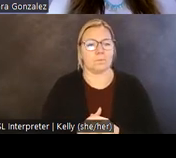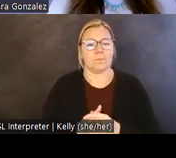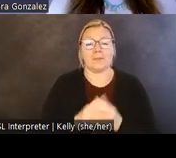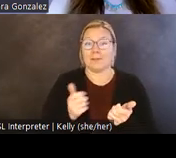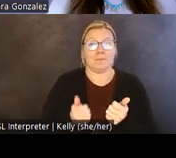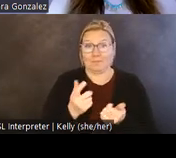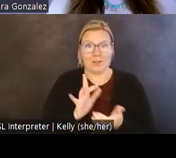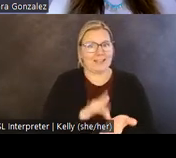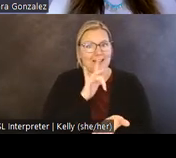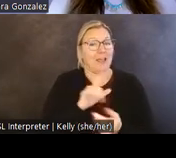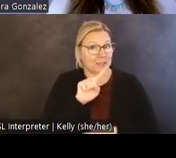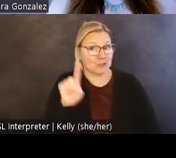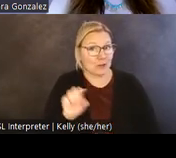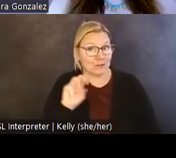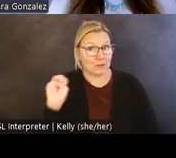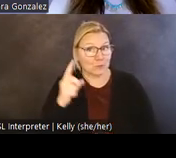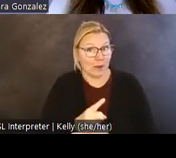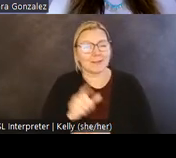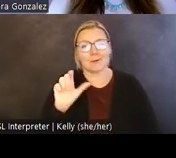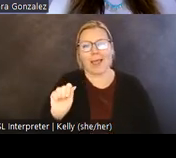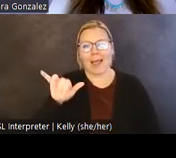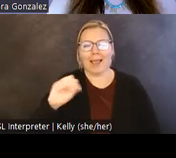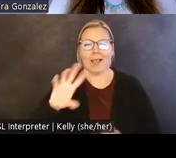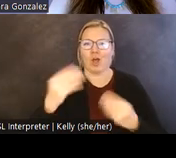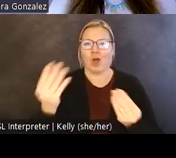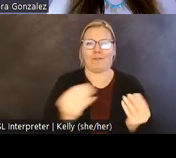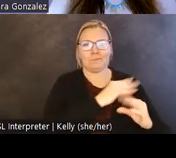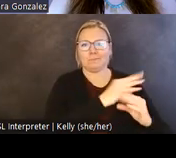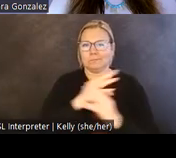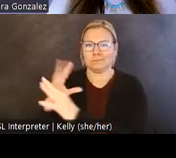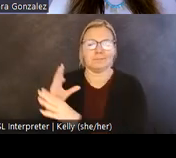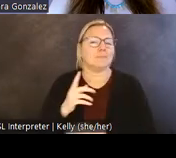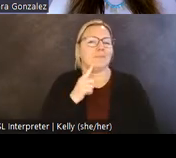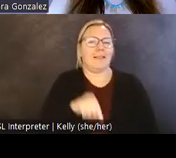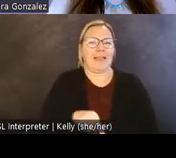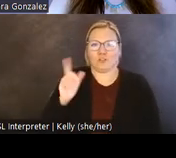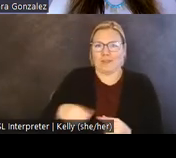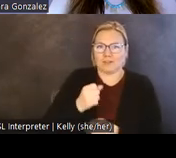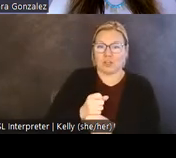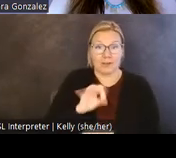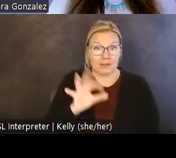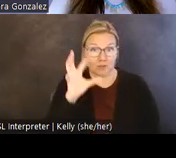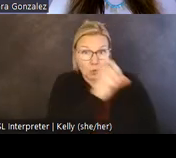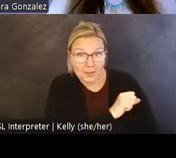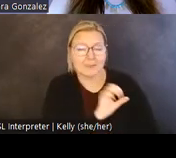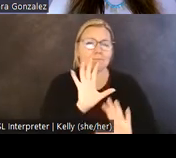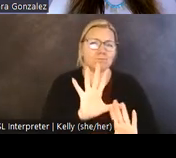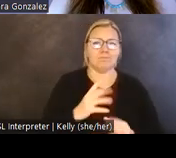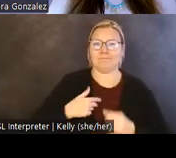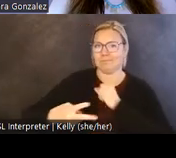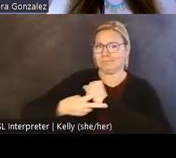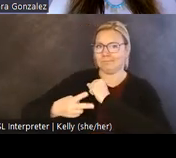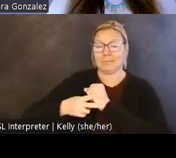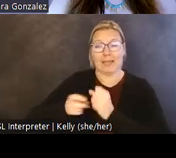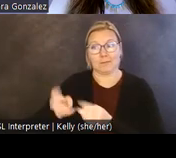world, the AIA has offered a wide range of excellent virtual lectures this year. No worries if you missed them because they're all now available